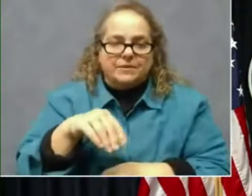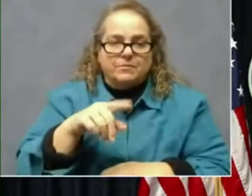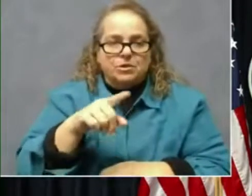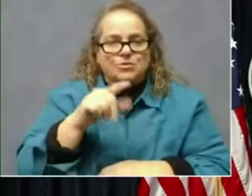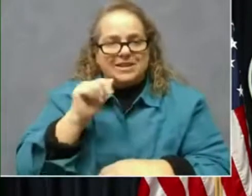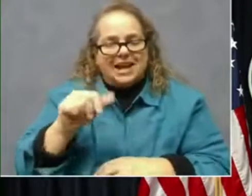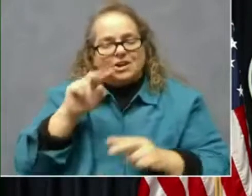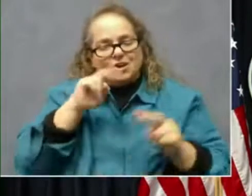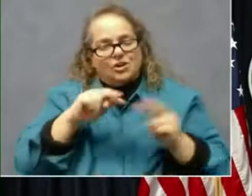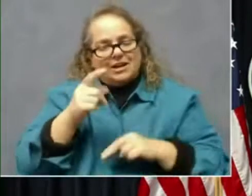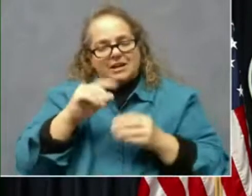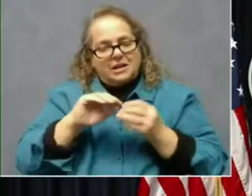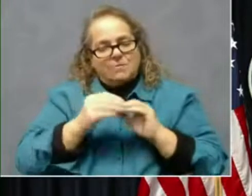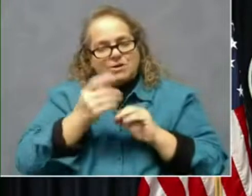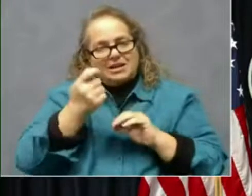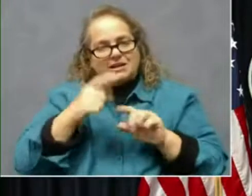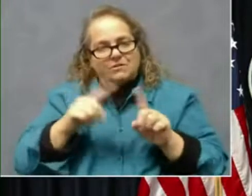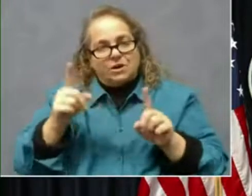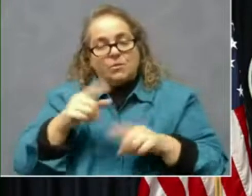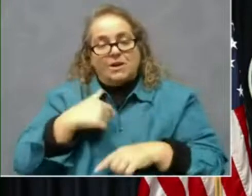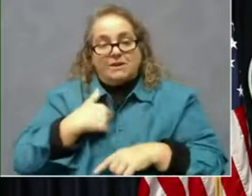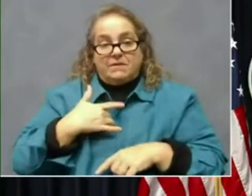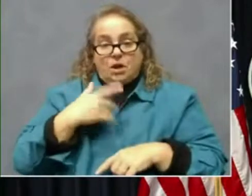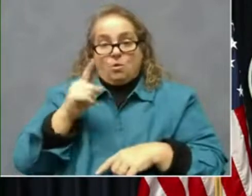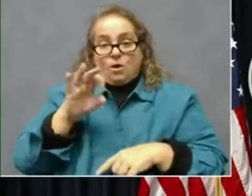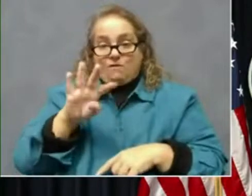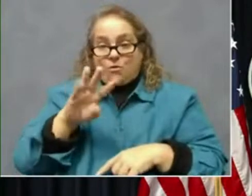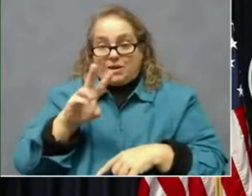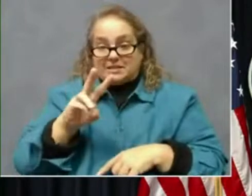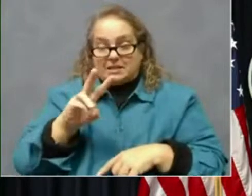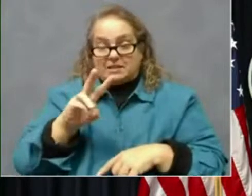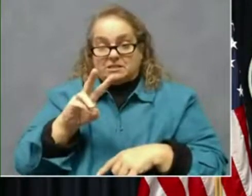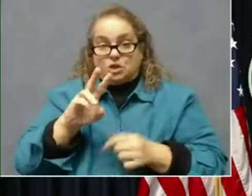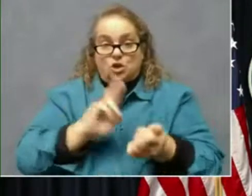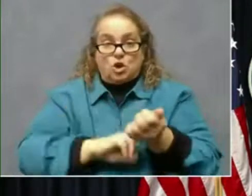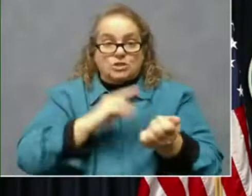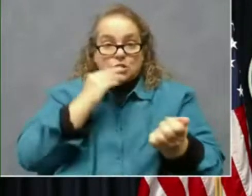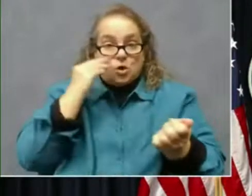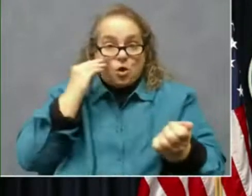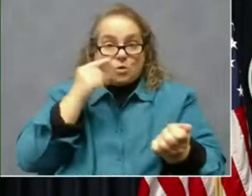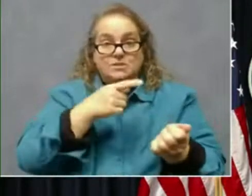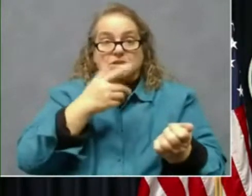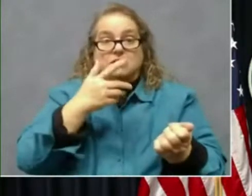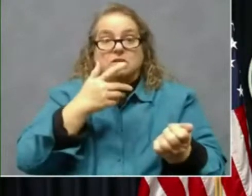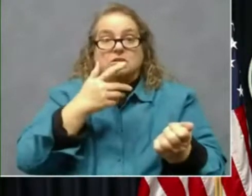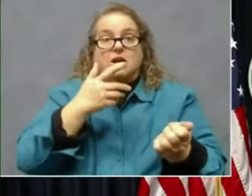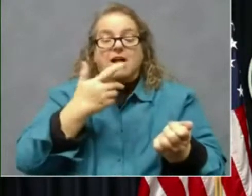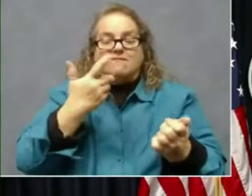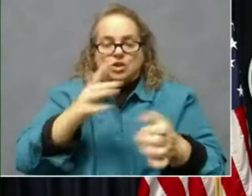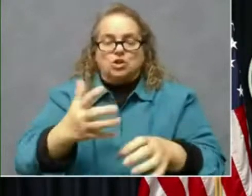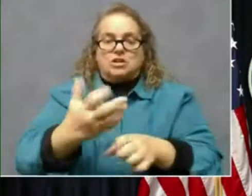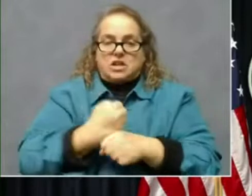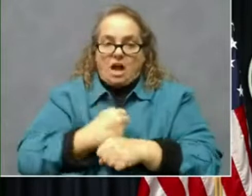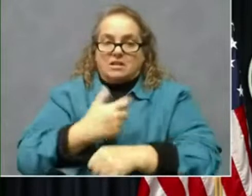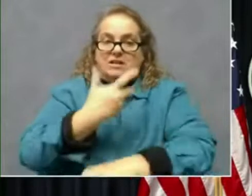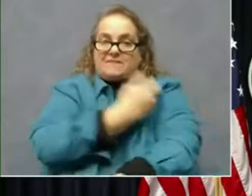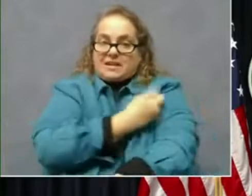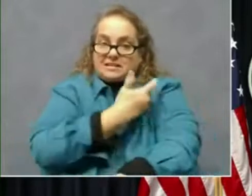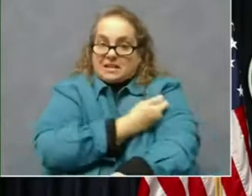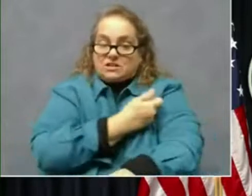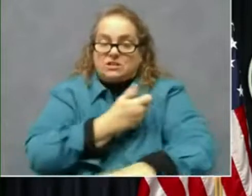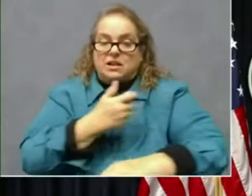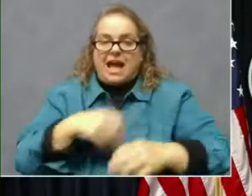We believe 146 long term care facilities have had the vaccinations done right now out of about 750.